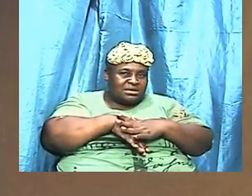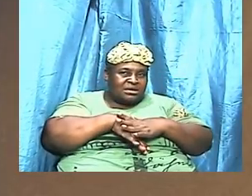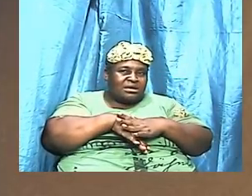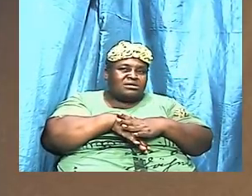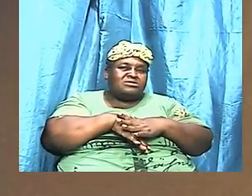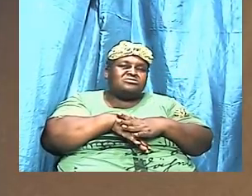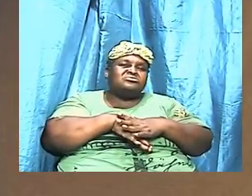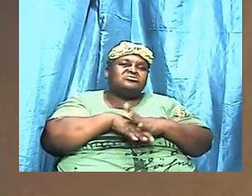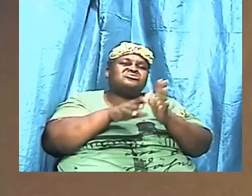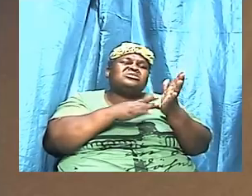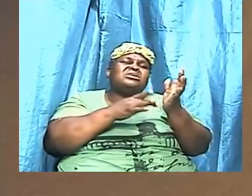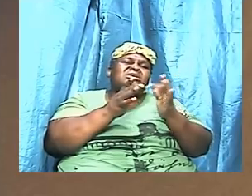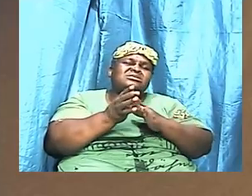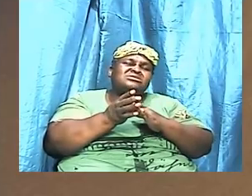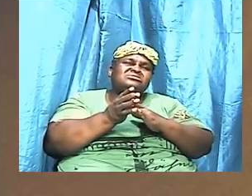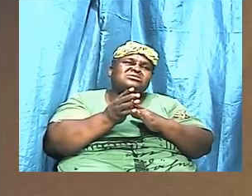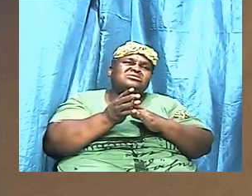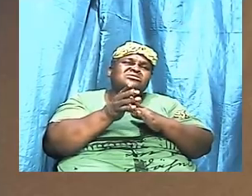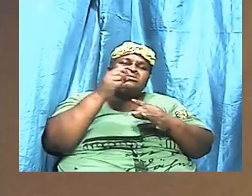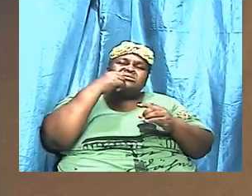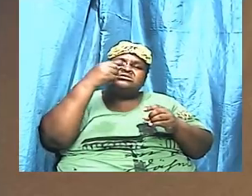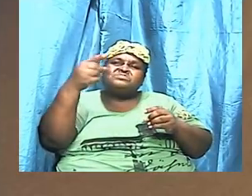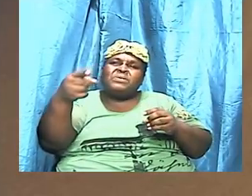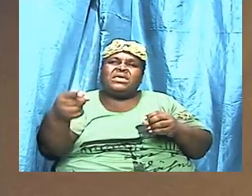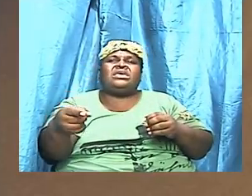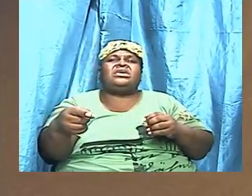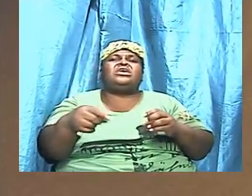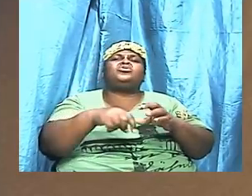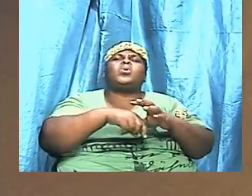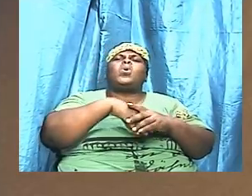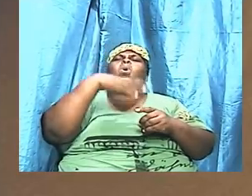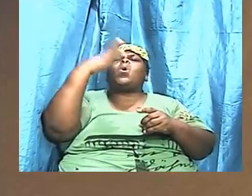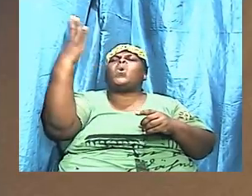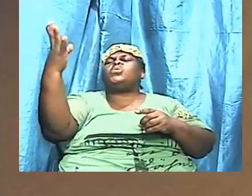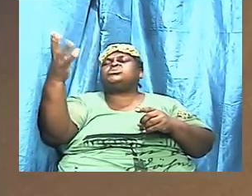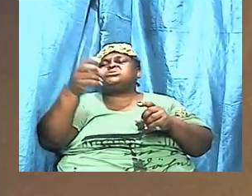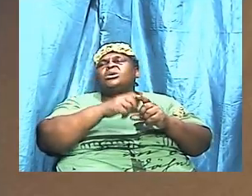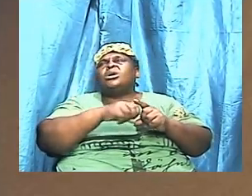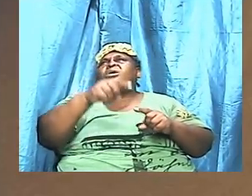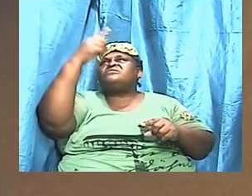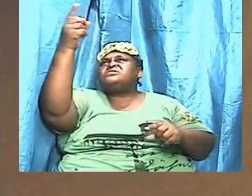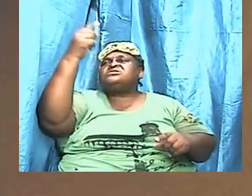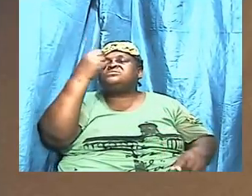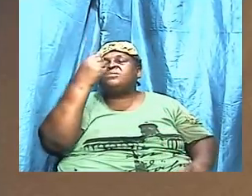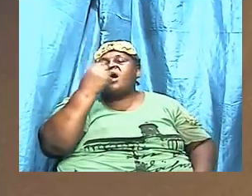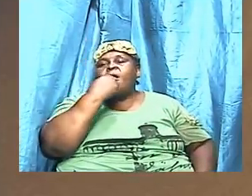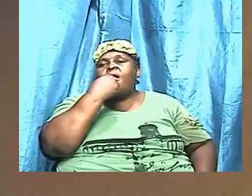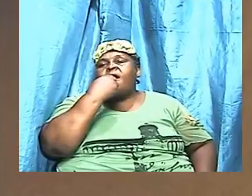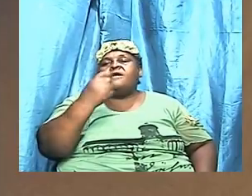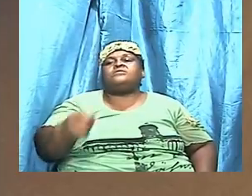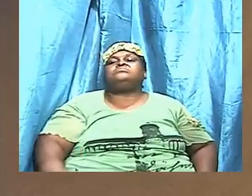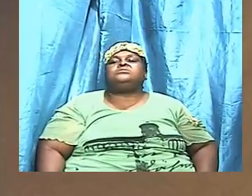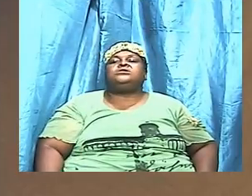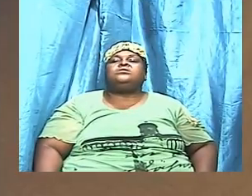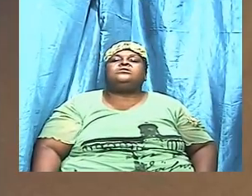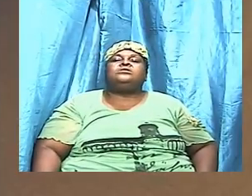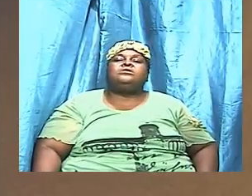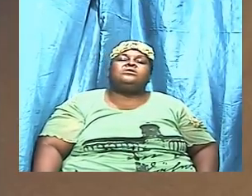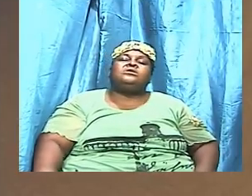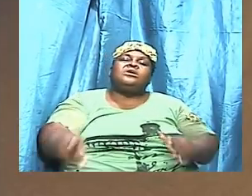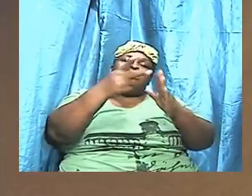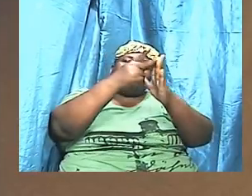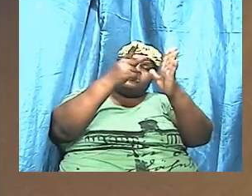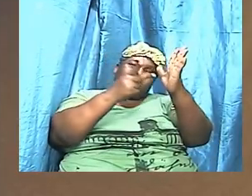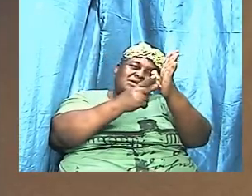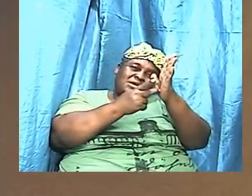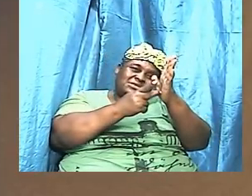but notice he spoke it out of his mouth the principle of